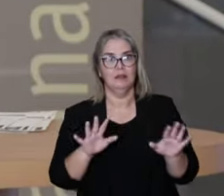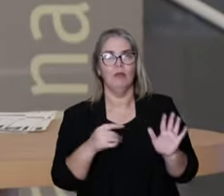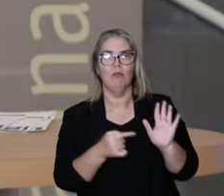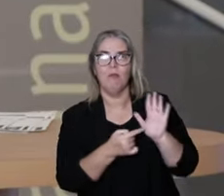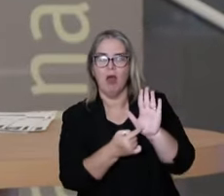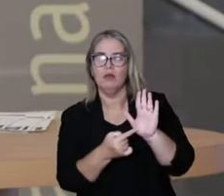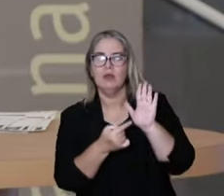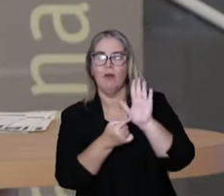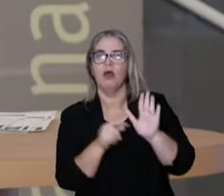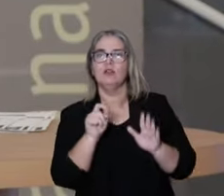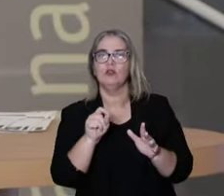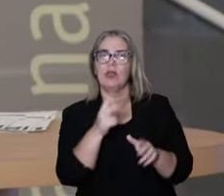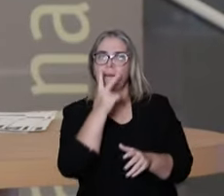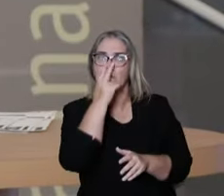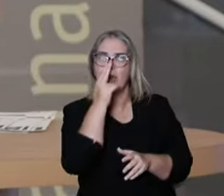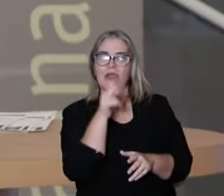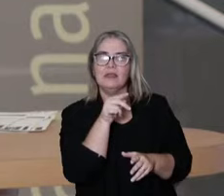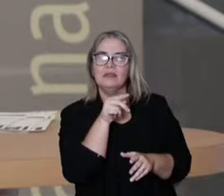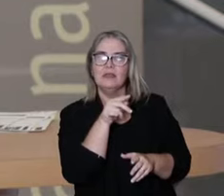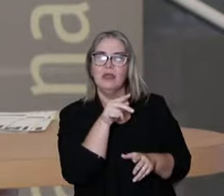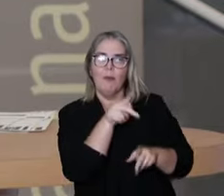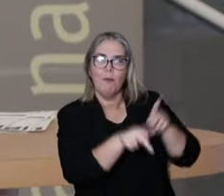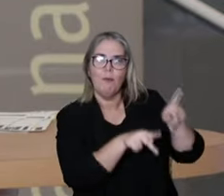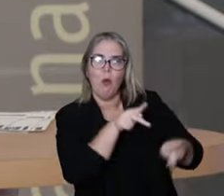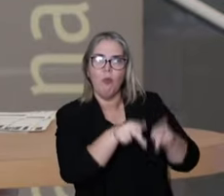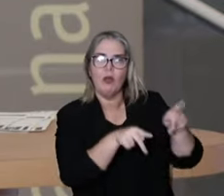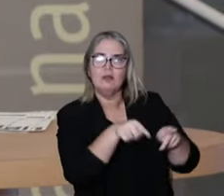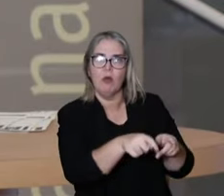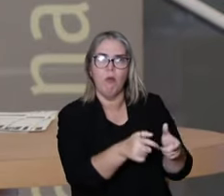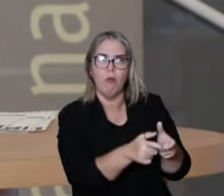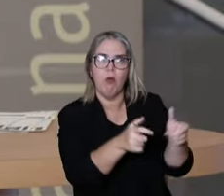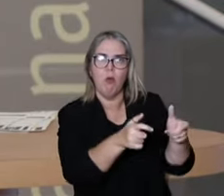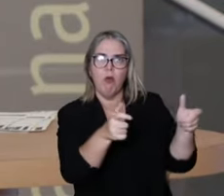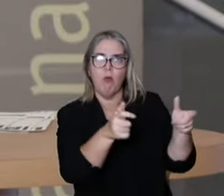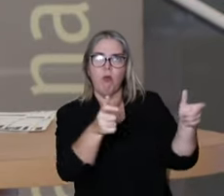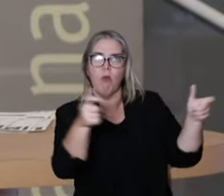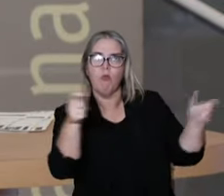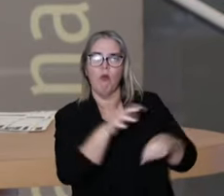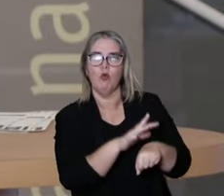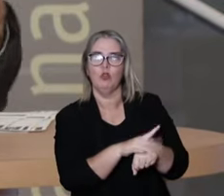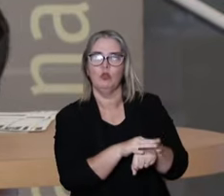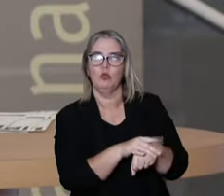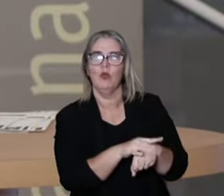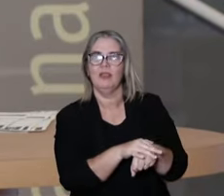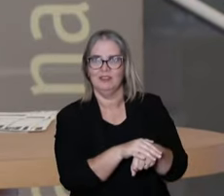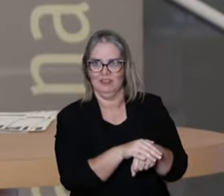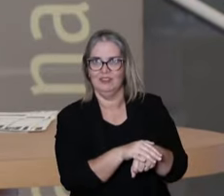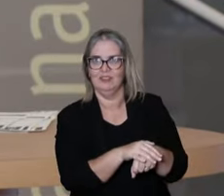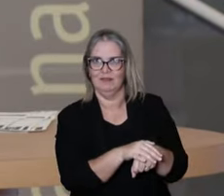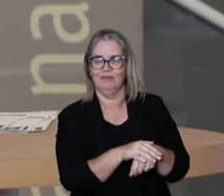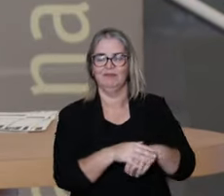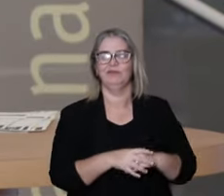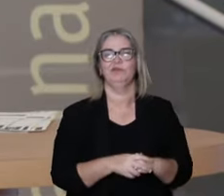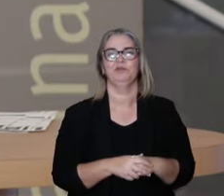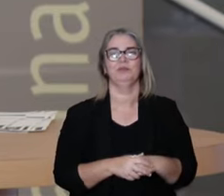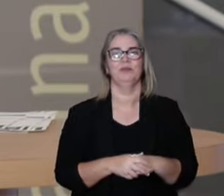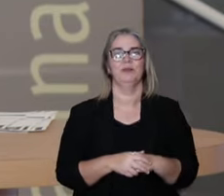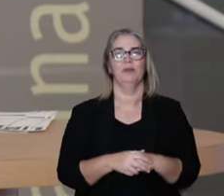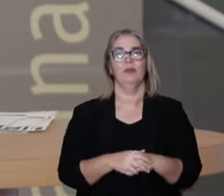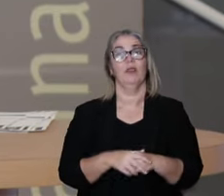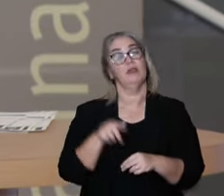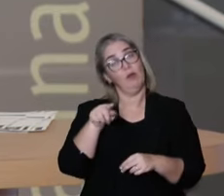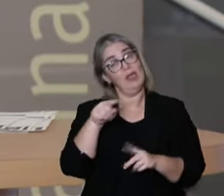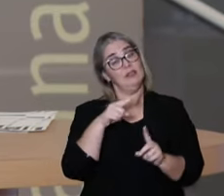So we have a tendency of individualizing the problems and finding who are the good